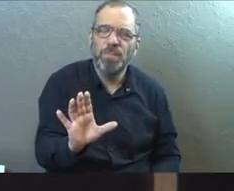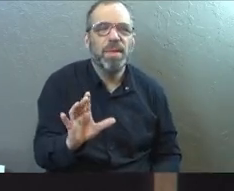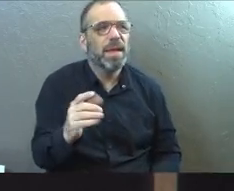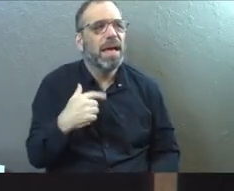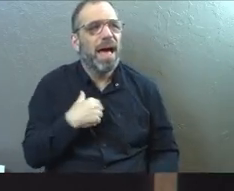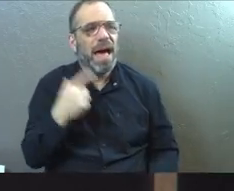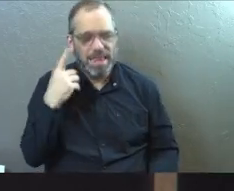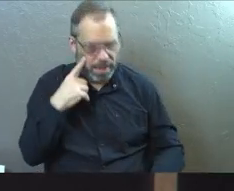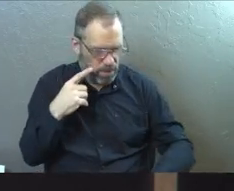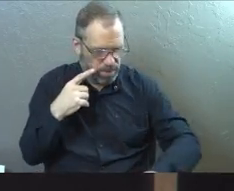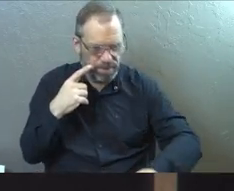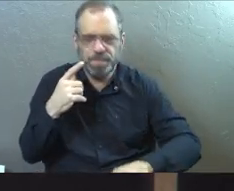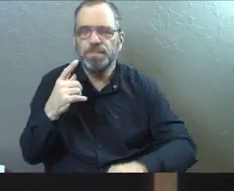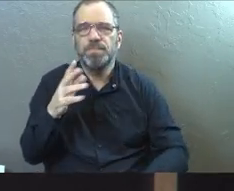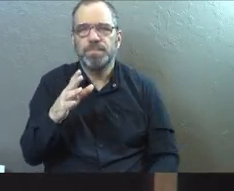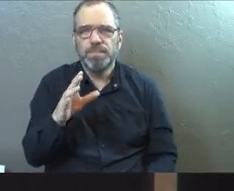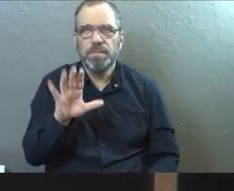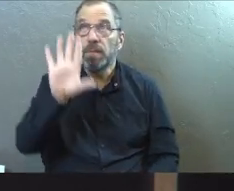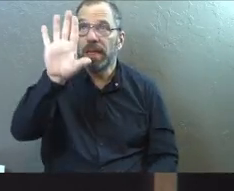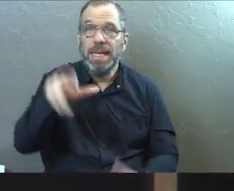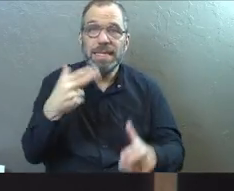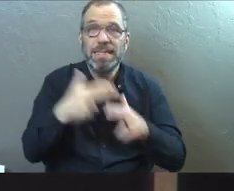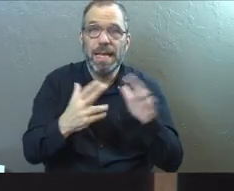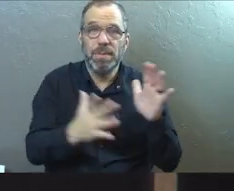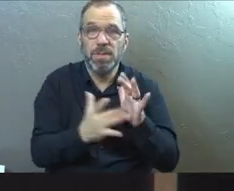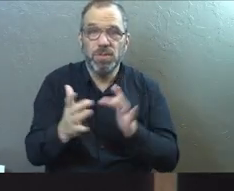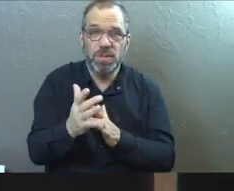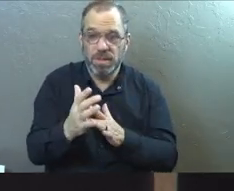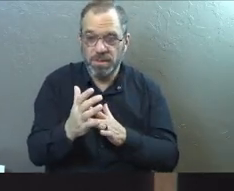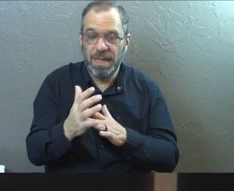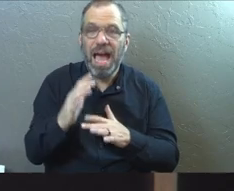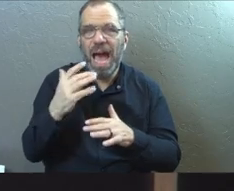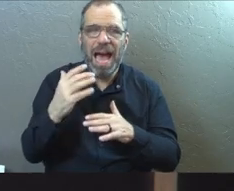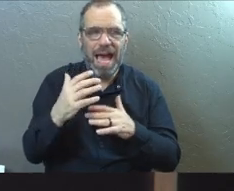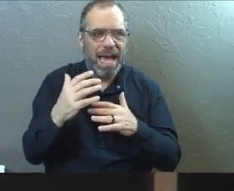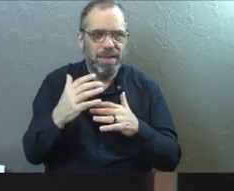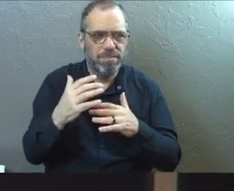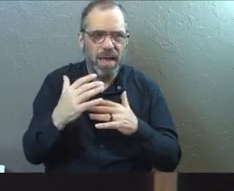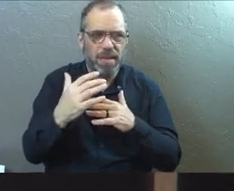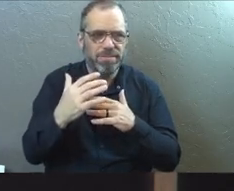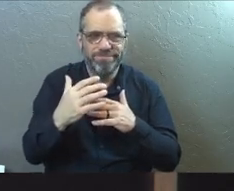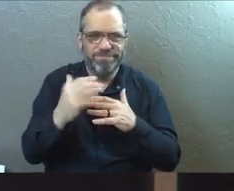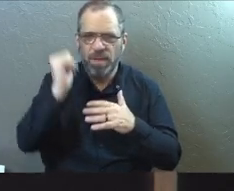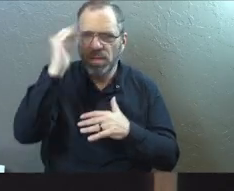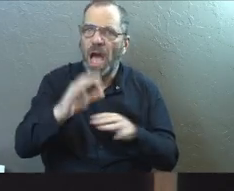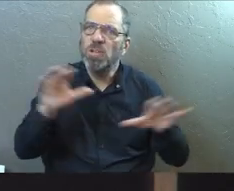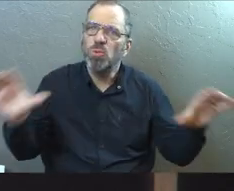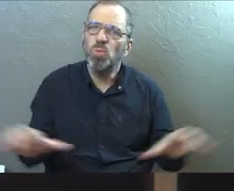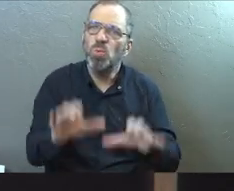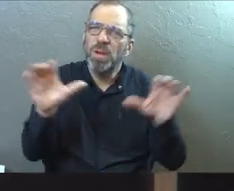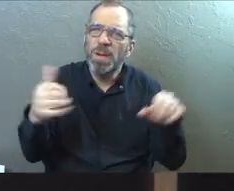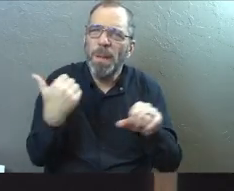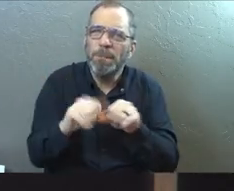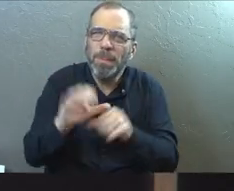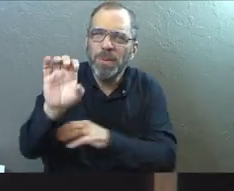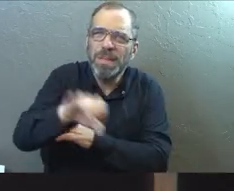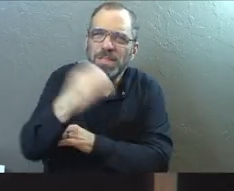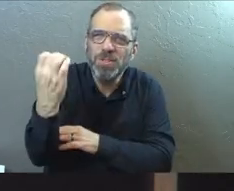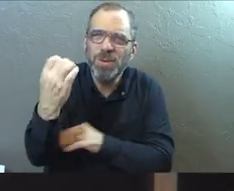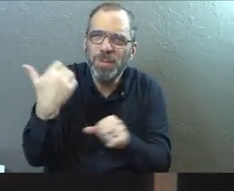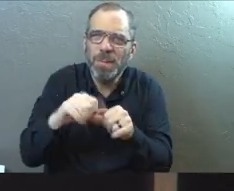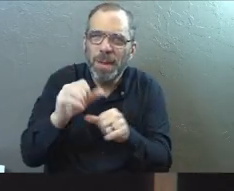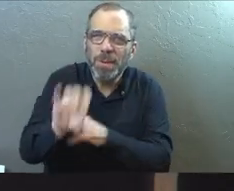I think real quick, just if His name is Jesus, right? I'm called a movement because that's what I think it was, man, a move of God. Do y remember Easter?